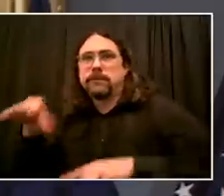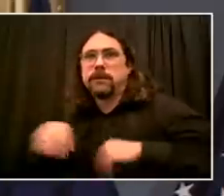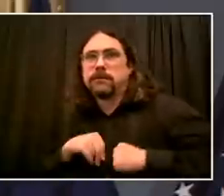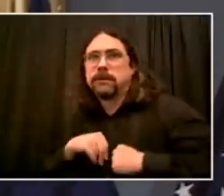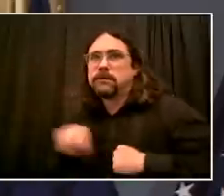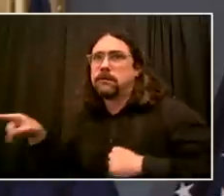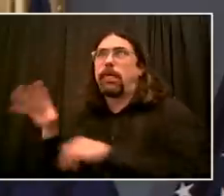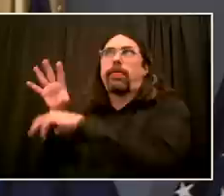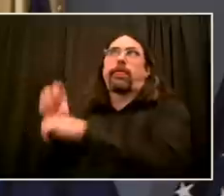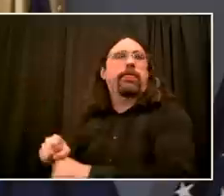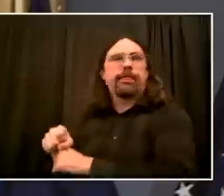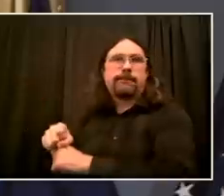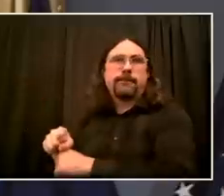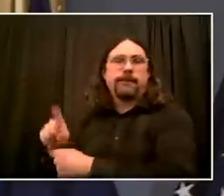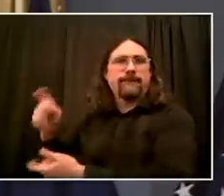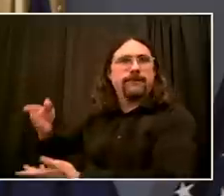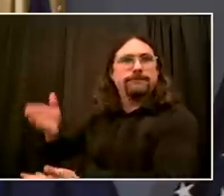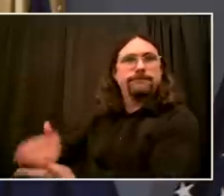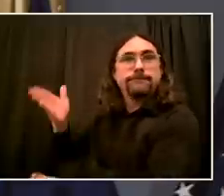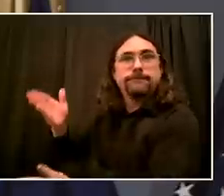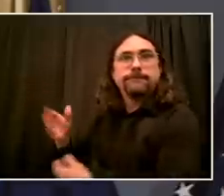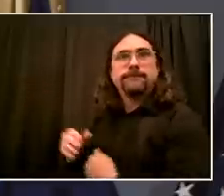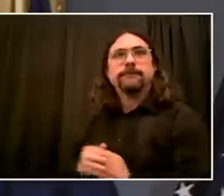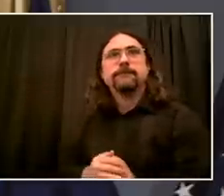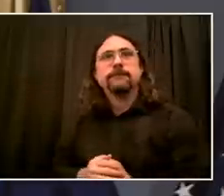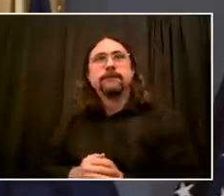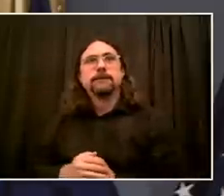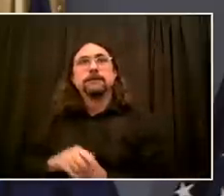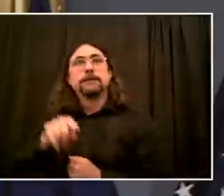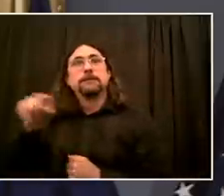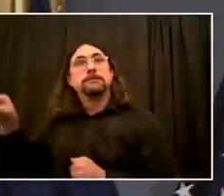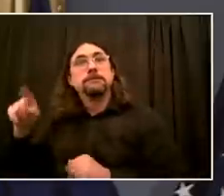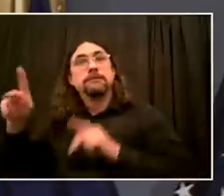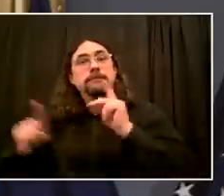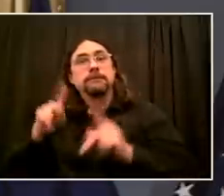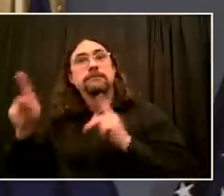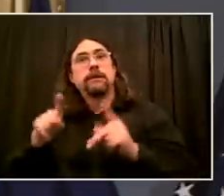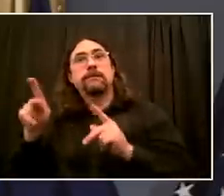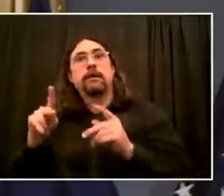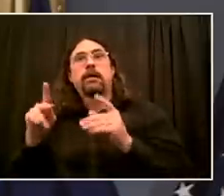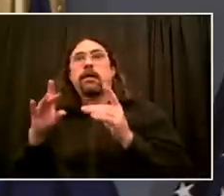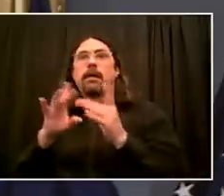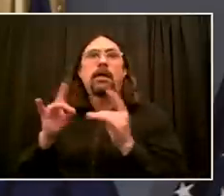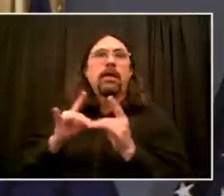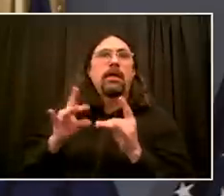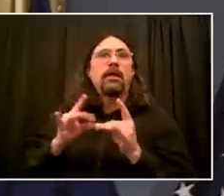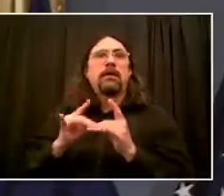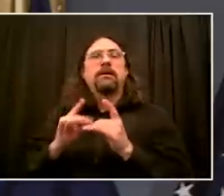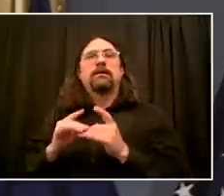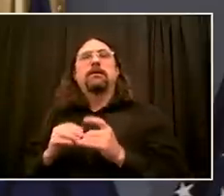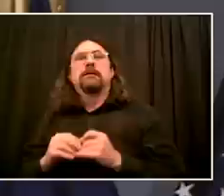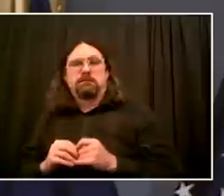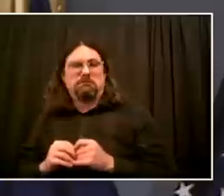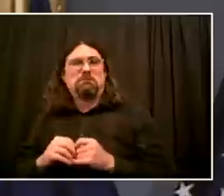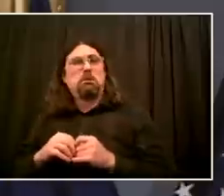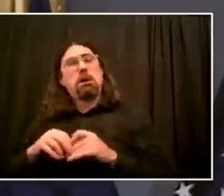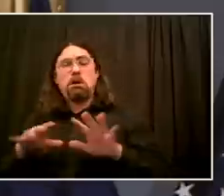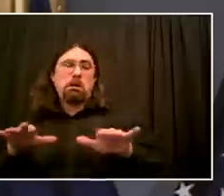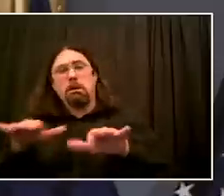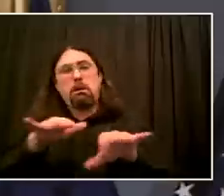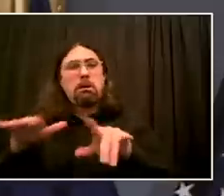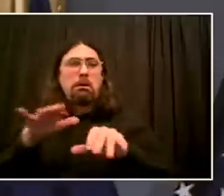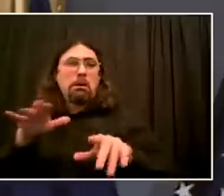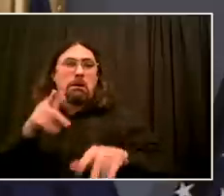to the safety of their privileged white enclaves. They would be wise to stay at home instead of inciting further acts of